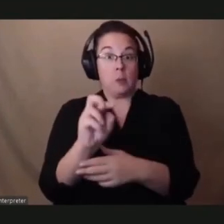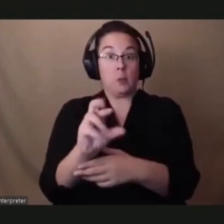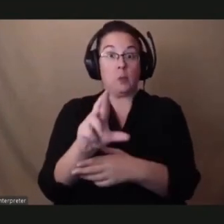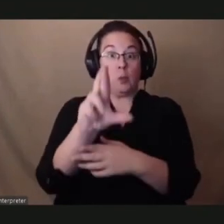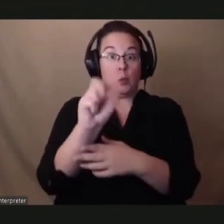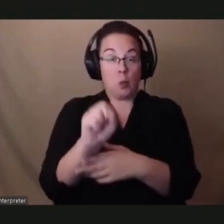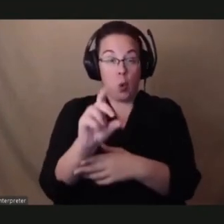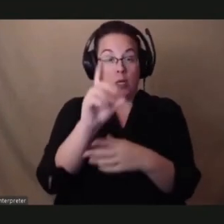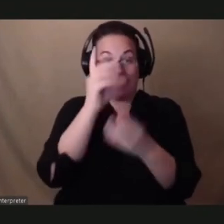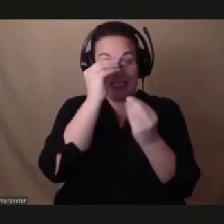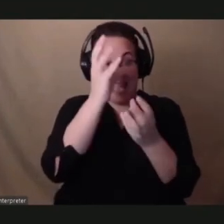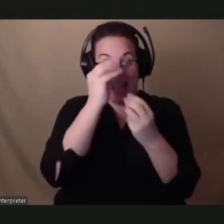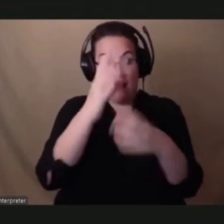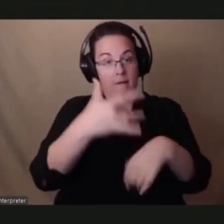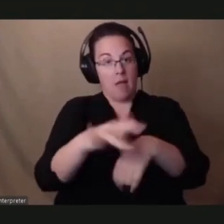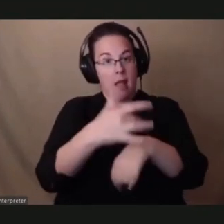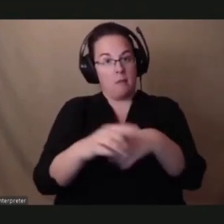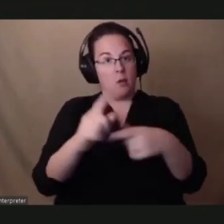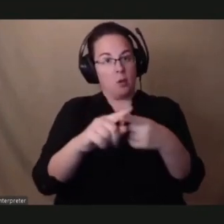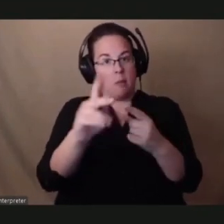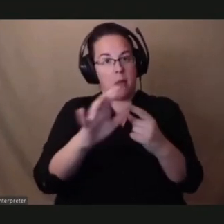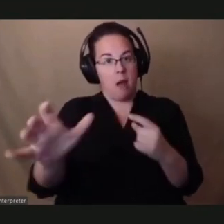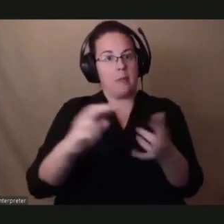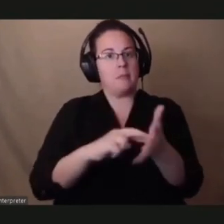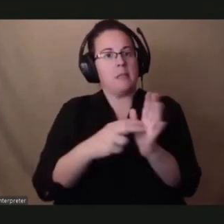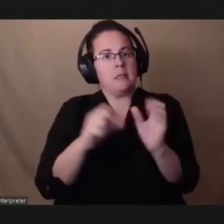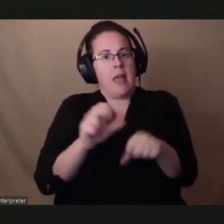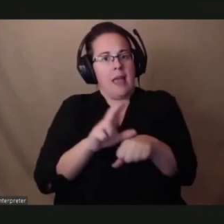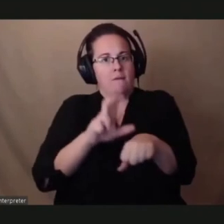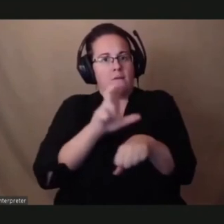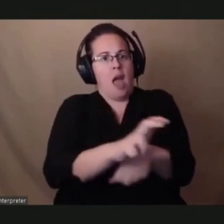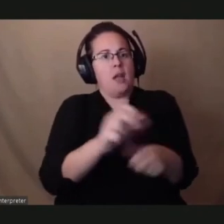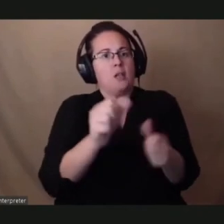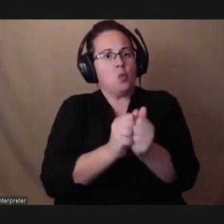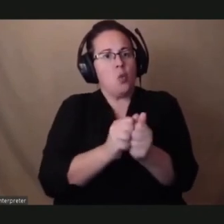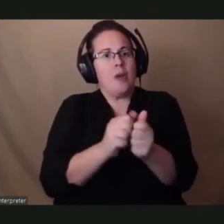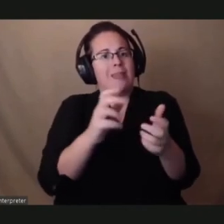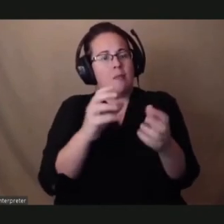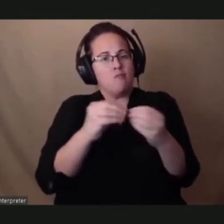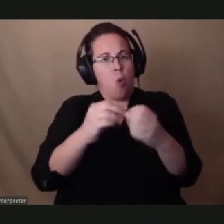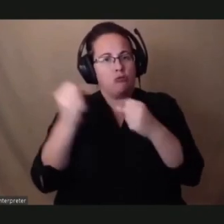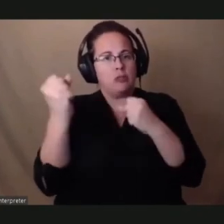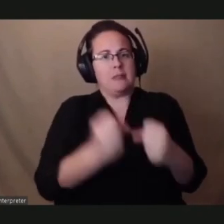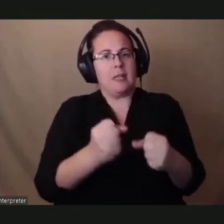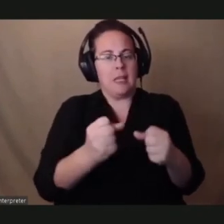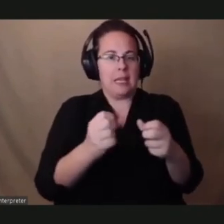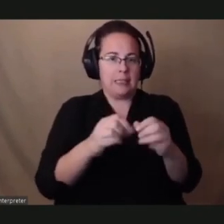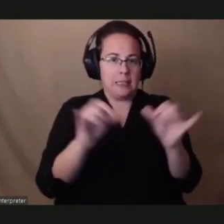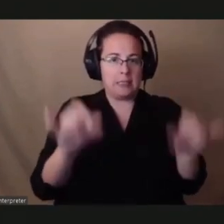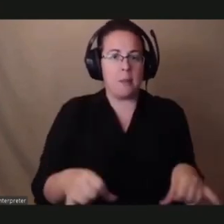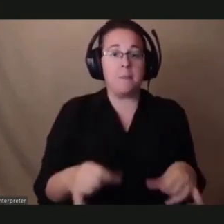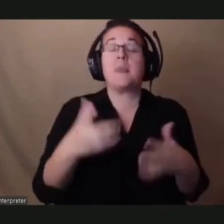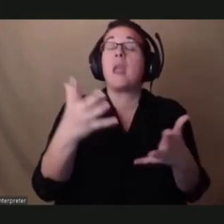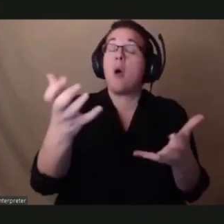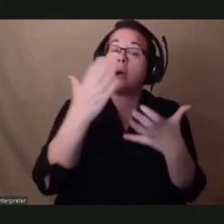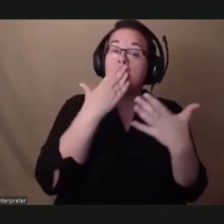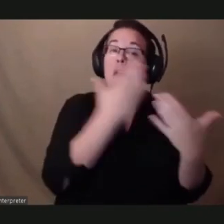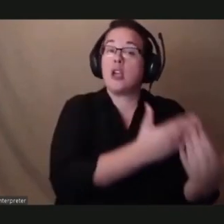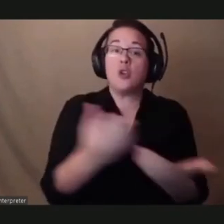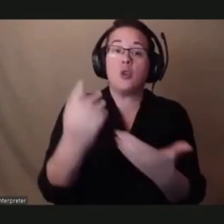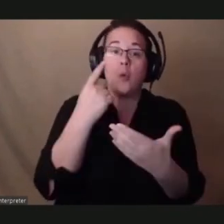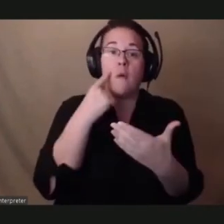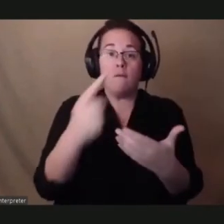networks that invest in resiliency. Finally, I want to thank the chair for including consumer advocates in these discussions about network resiliency.